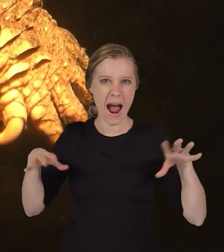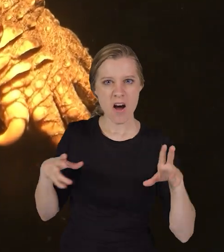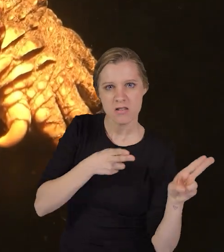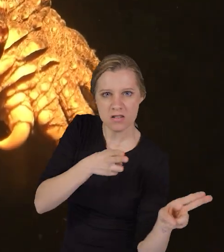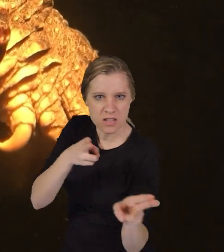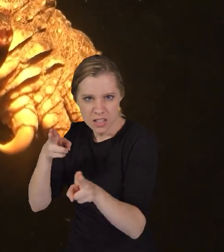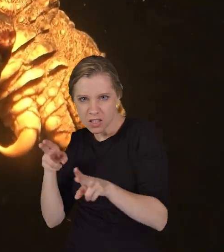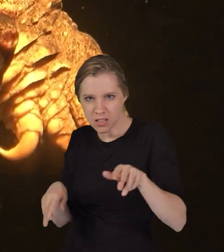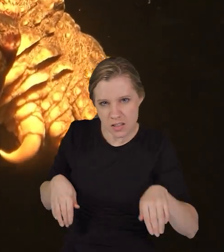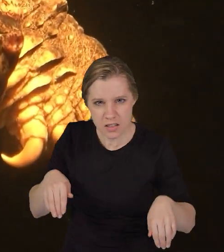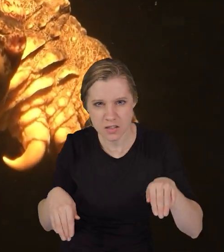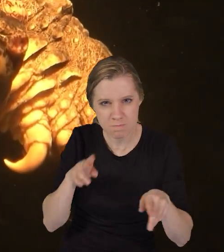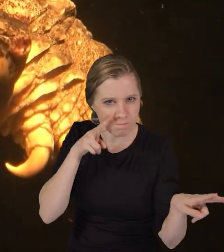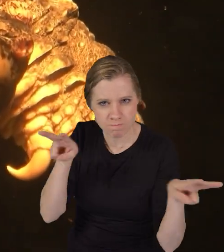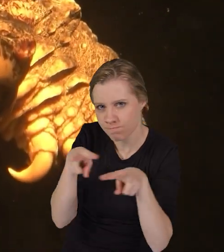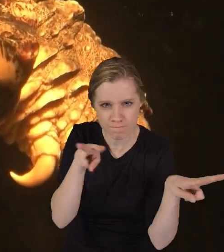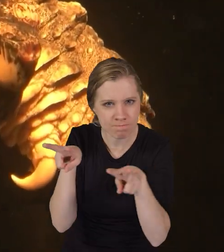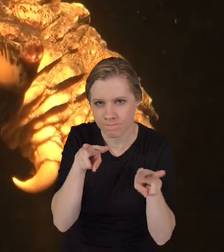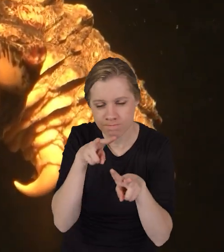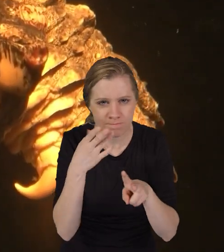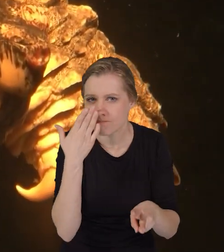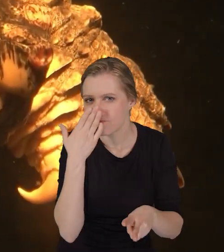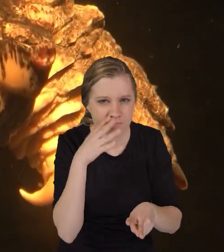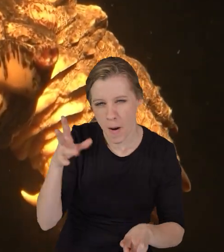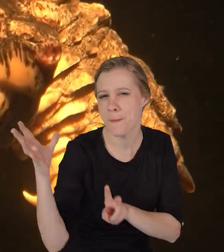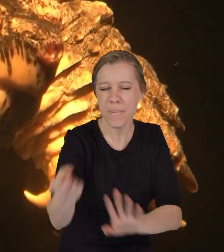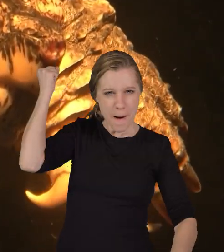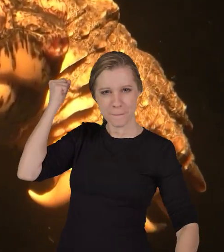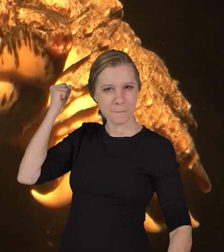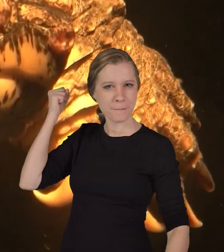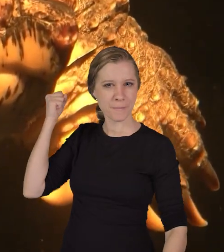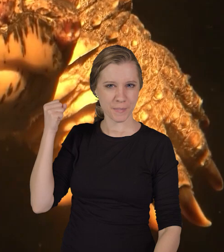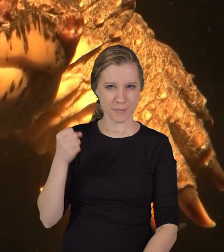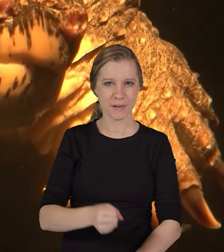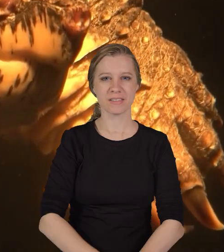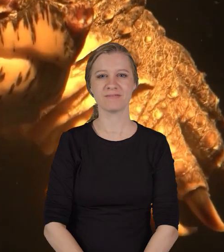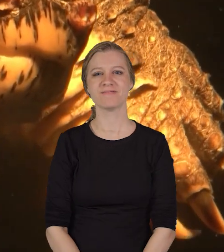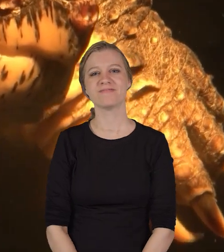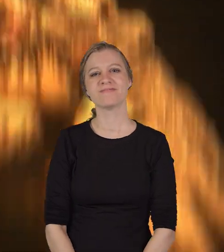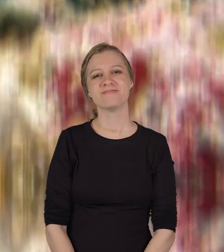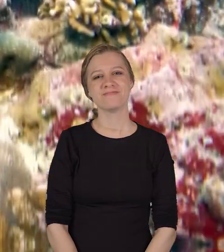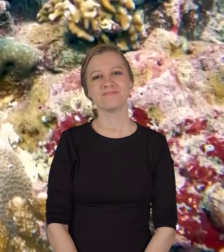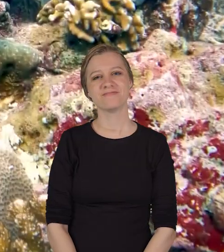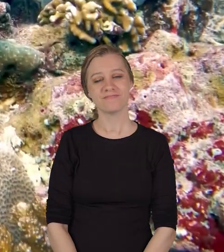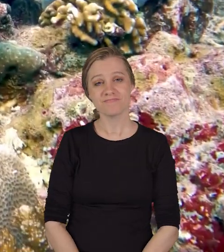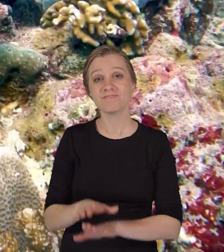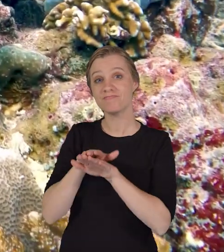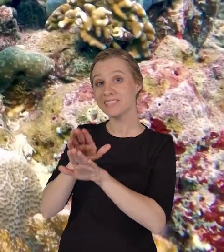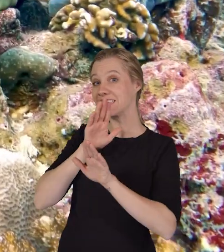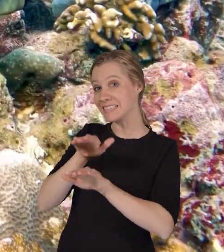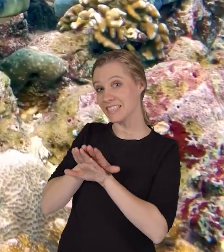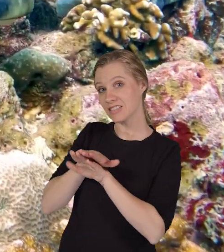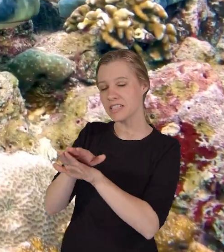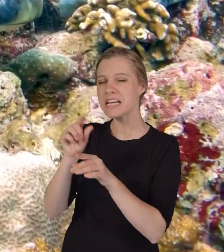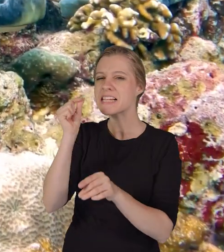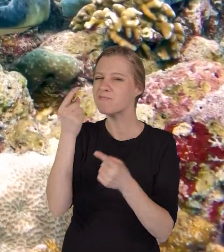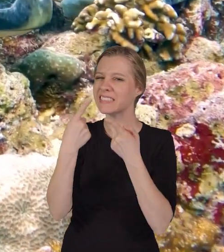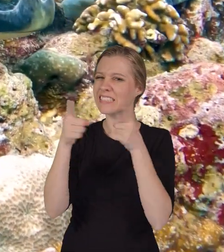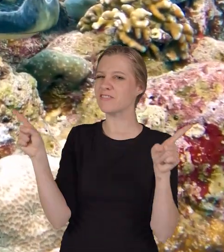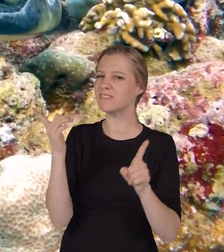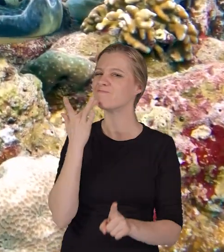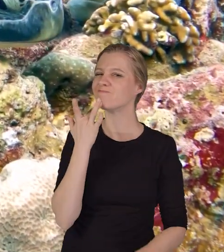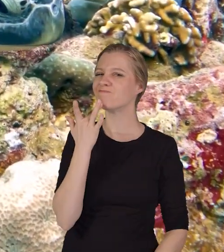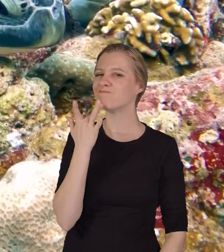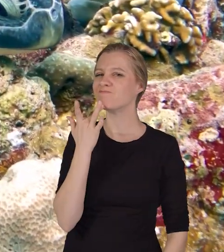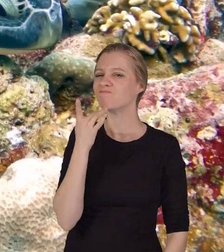are more active hunters, using their sharp senses to locate food and rapidly grab it. Sea turtles have a slightly